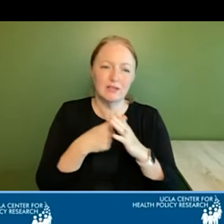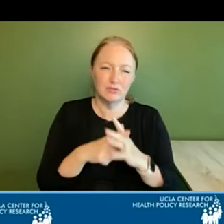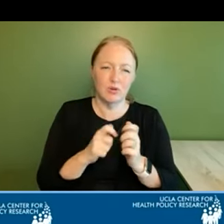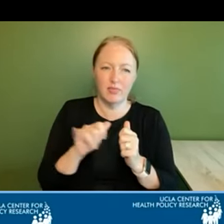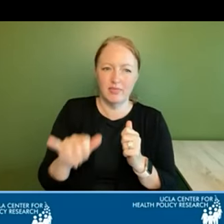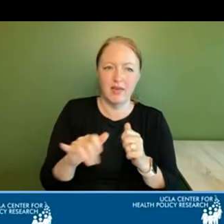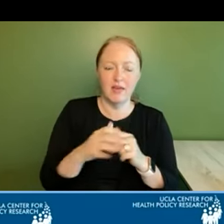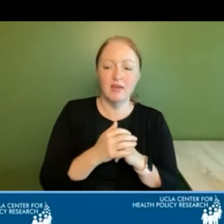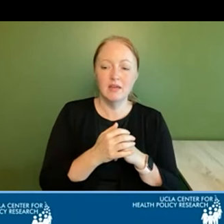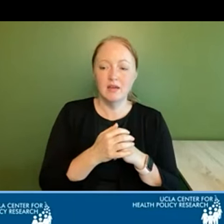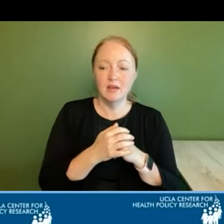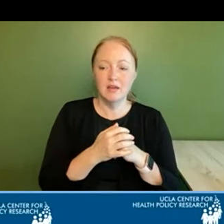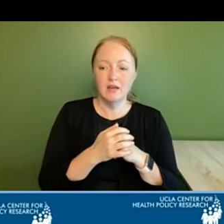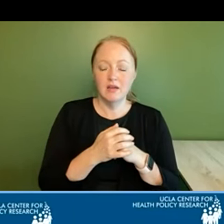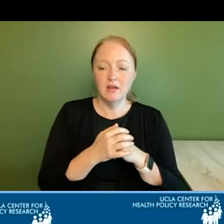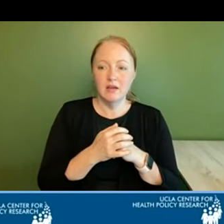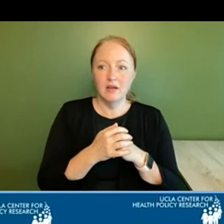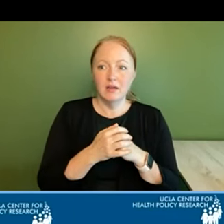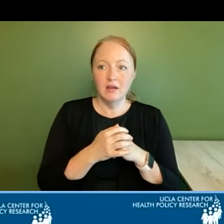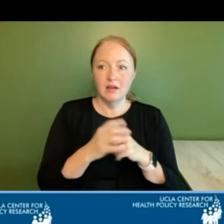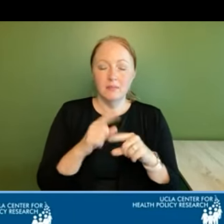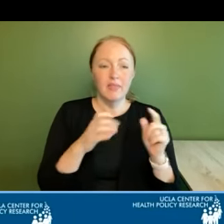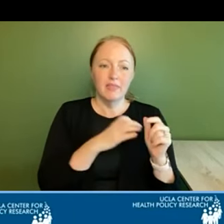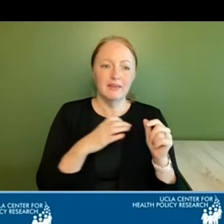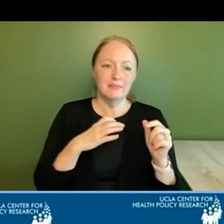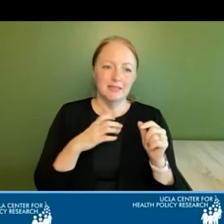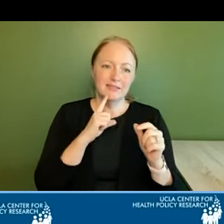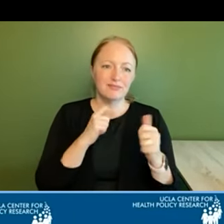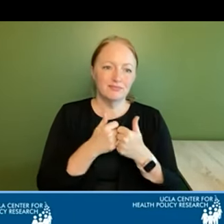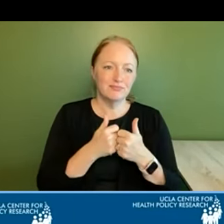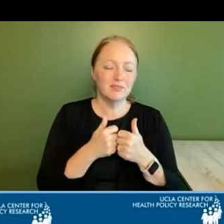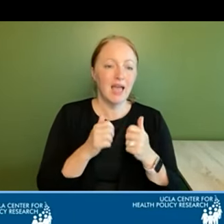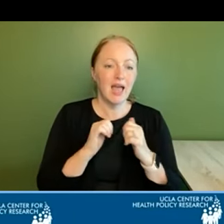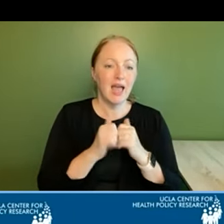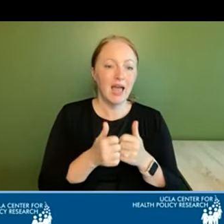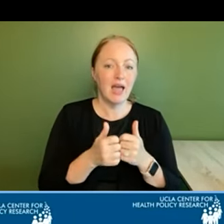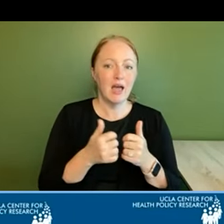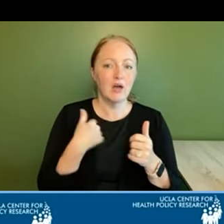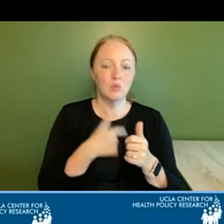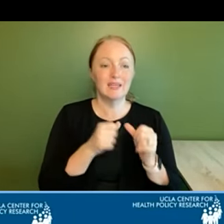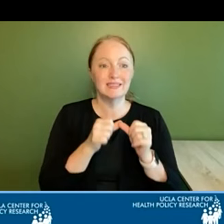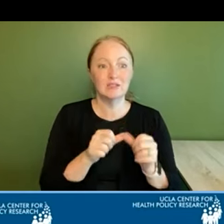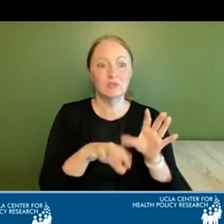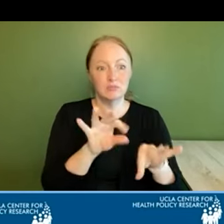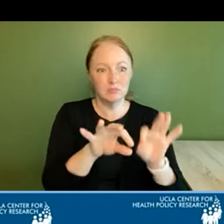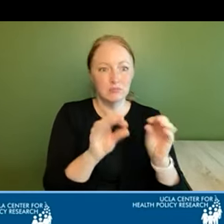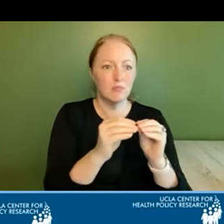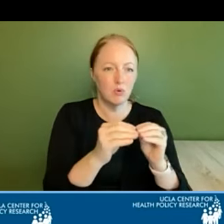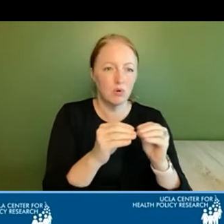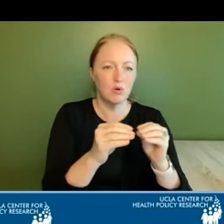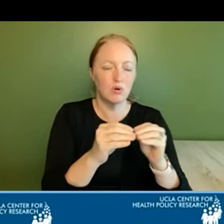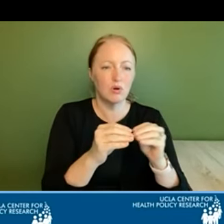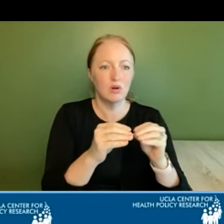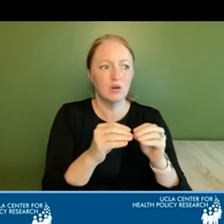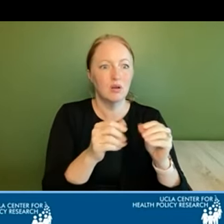but we're the i think the committee is challenged with how do we continue to identify the additional sub